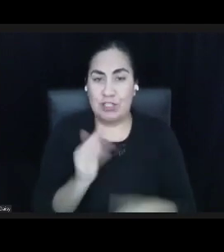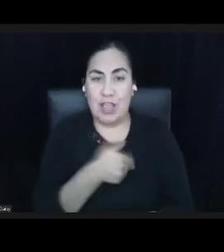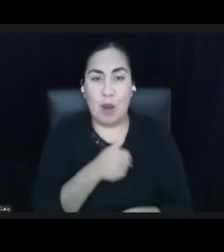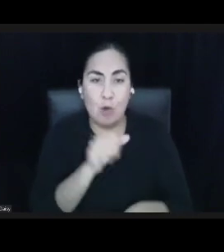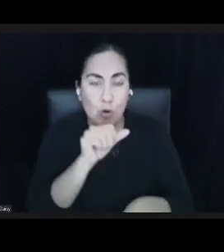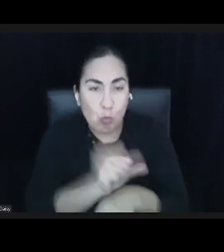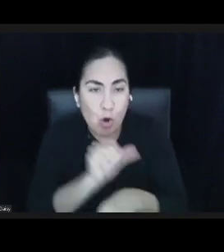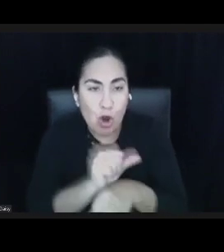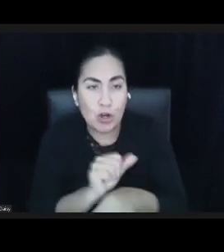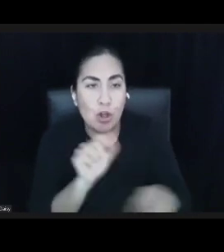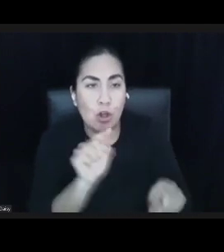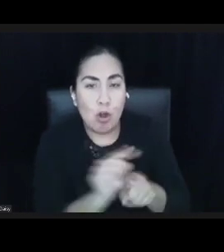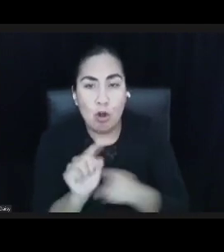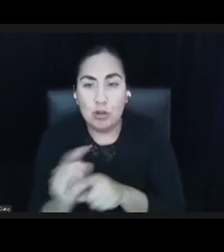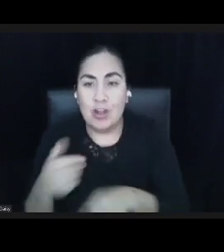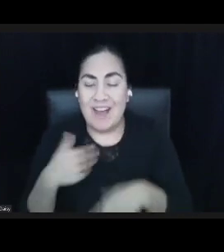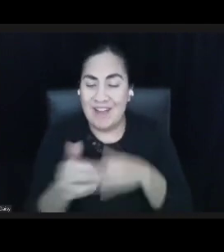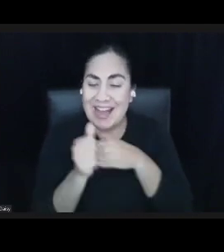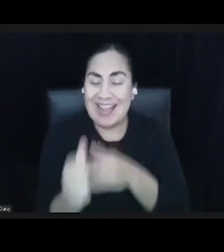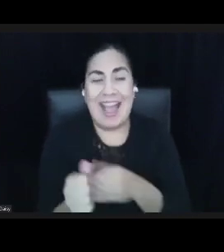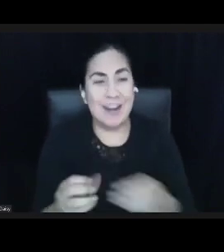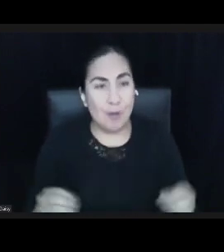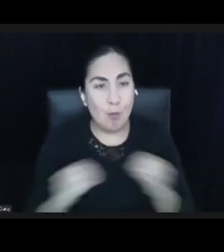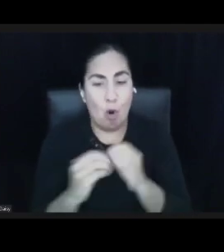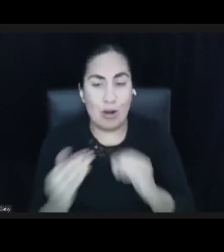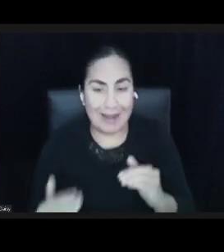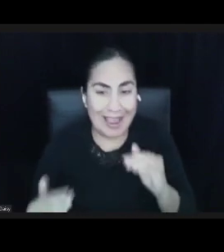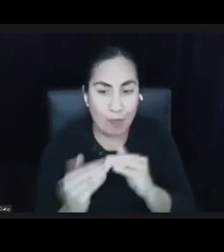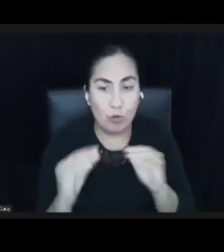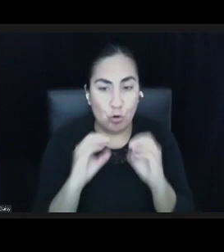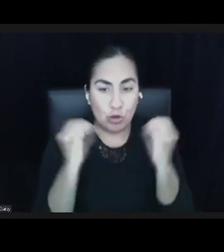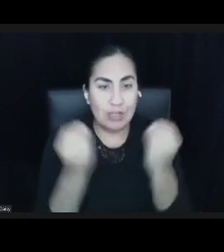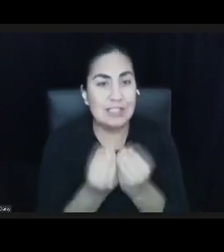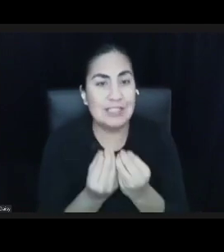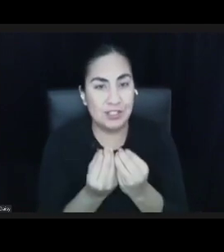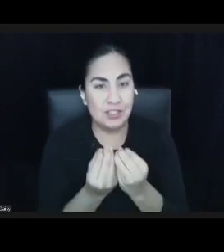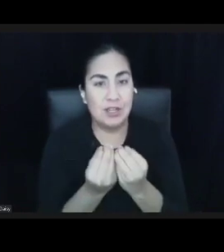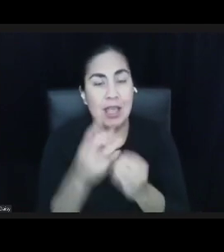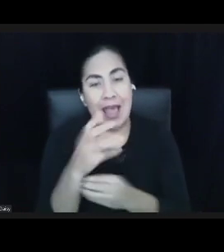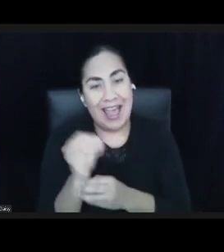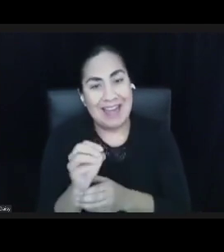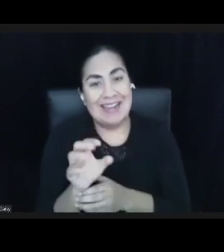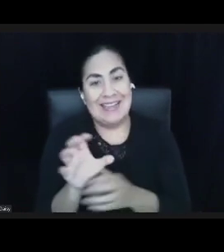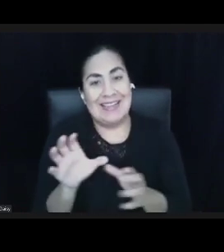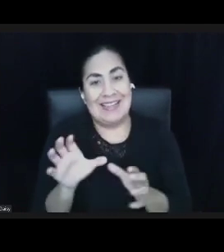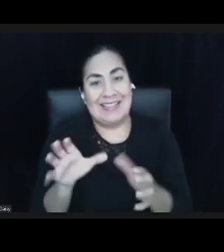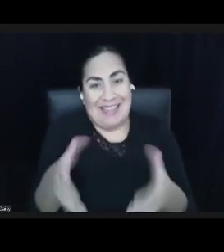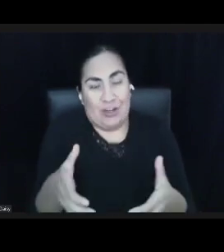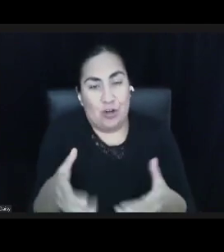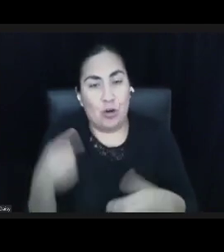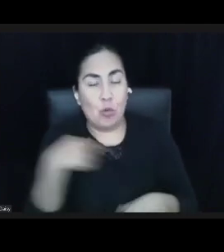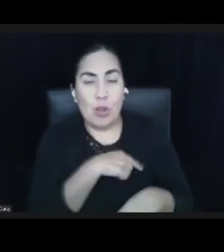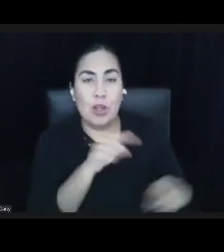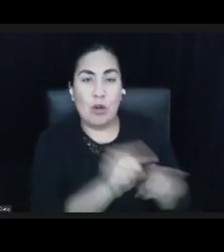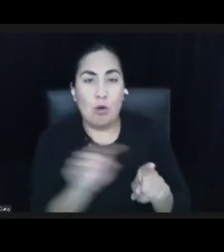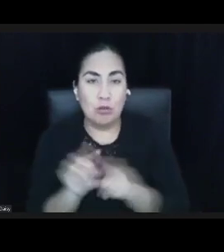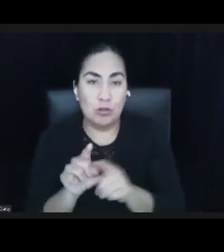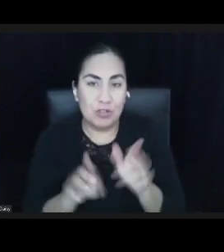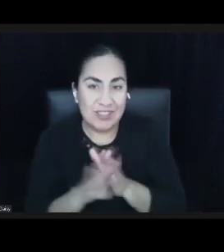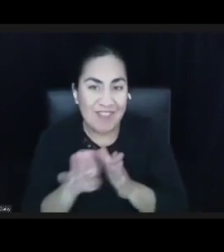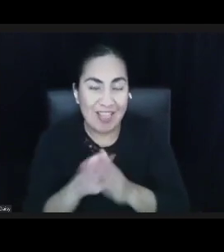a more equitable organization and eventually sector. We have also developed a staff accountability